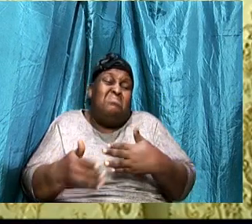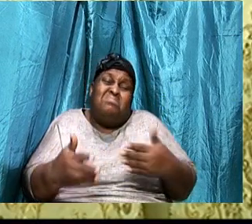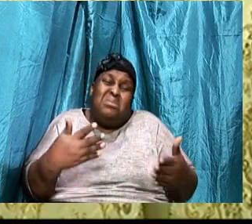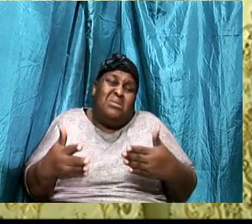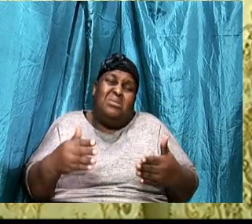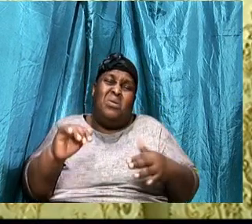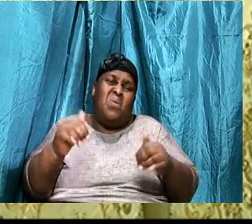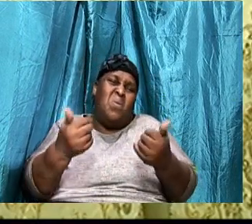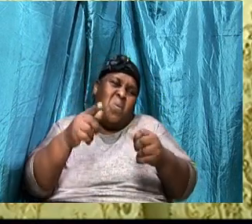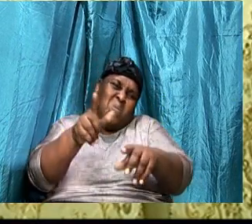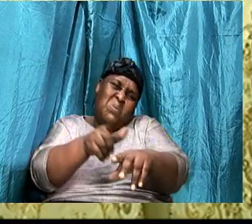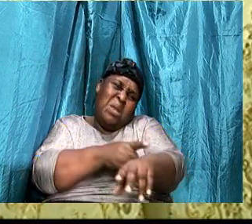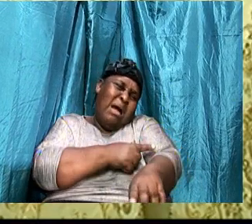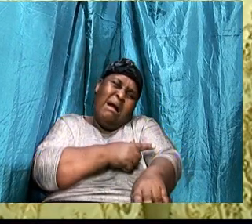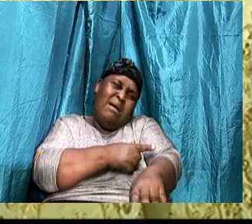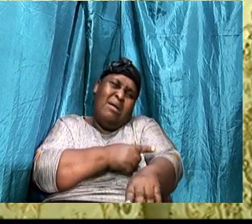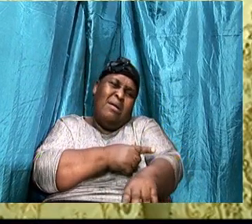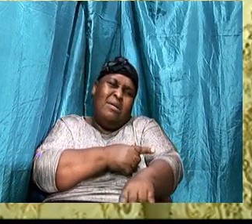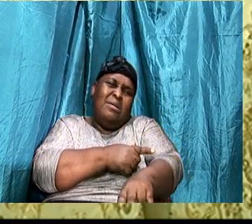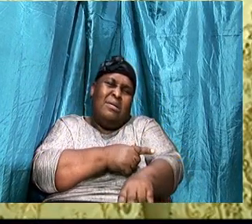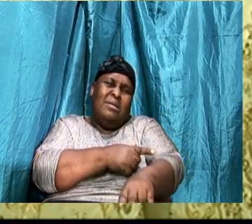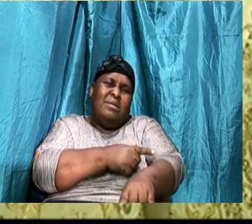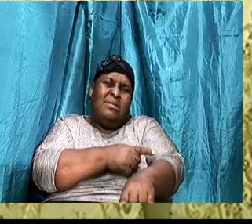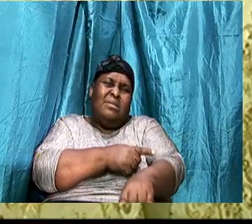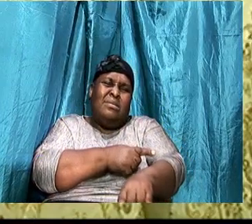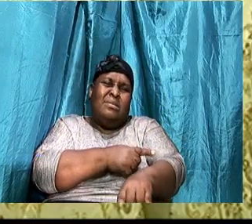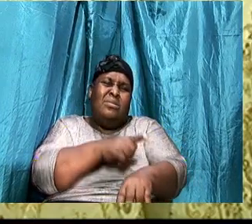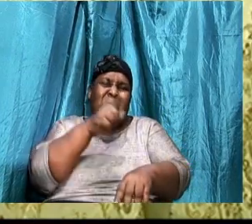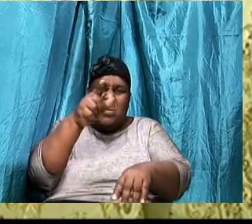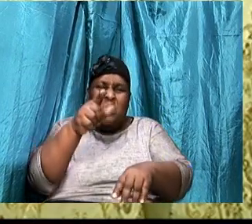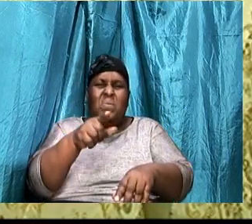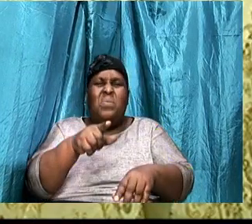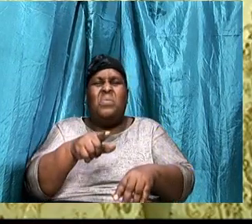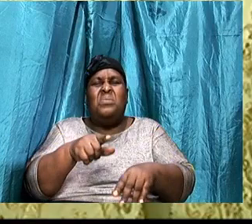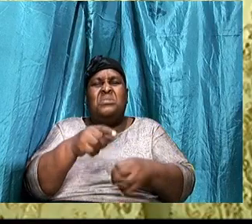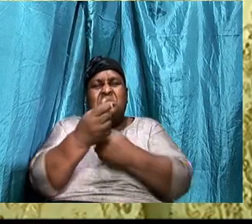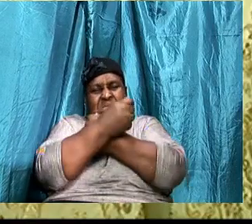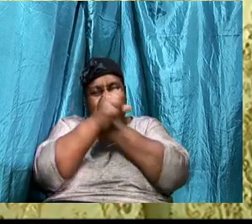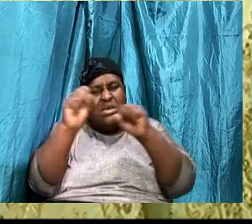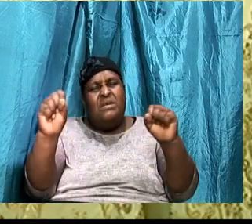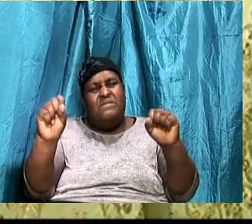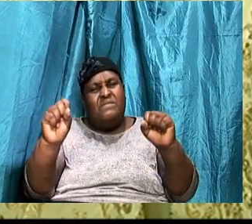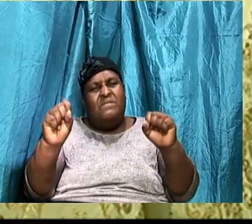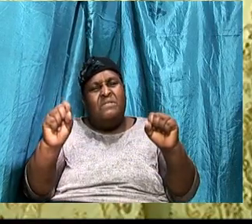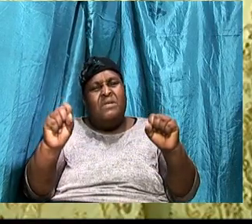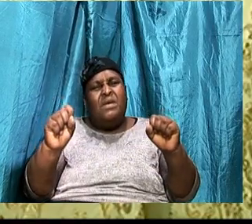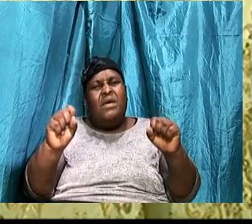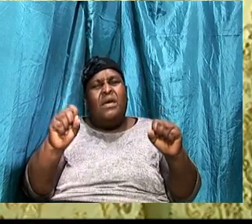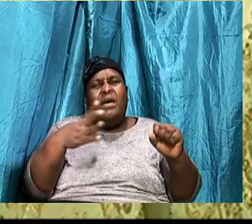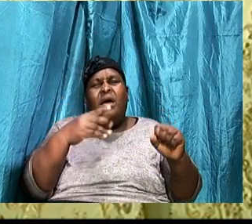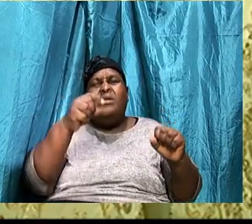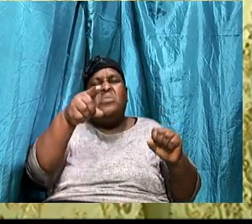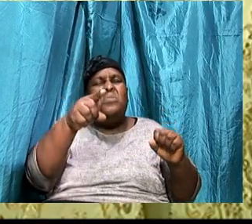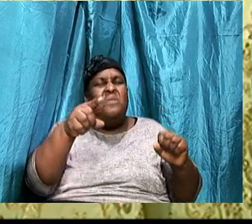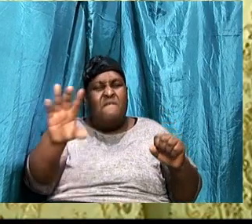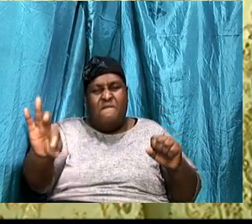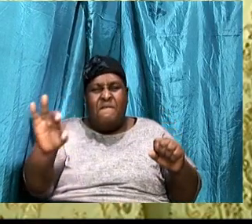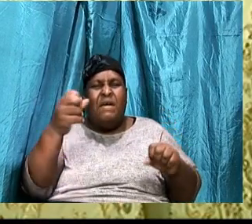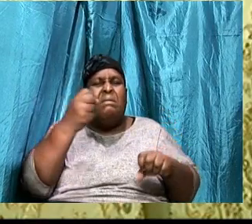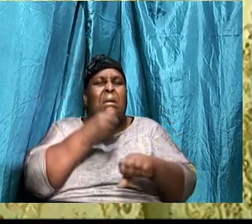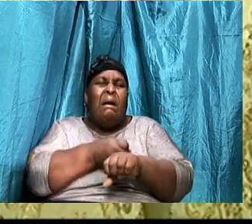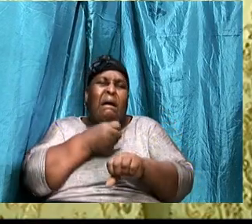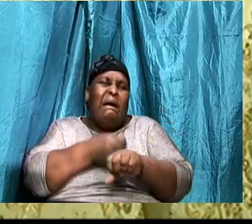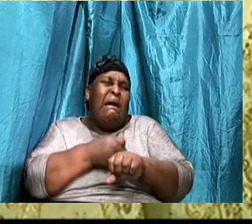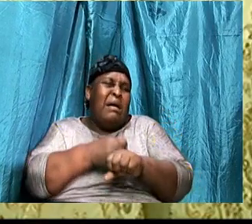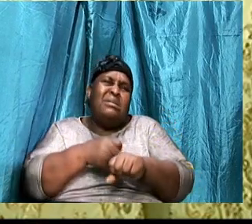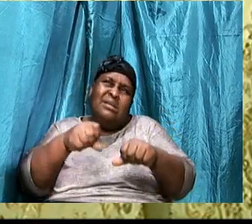And you have been in Christ three years and four years. And you find that it is hard to let go of